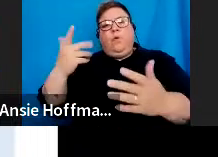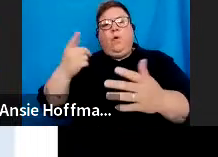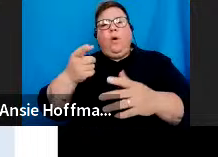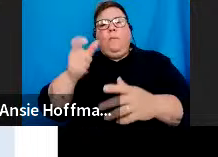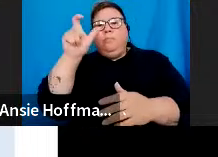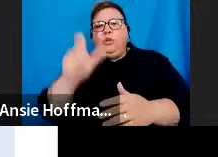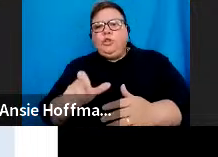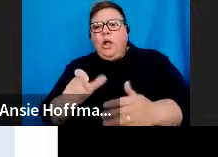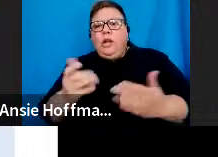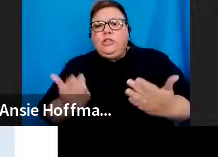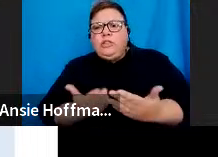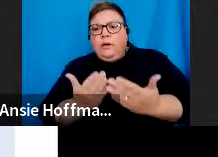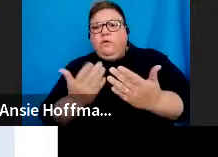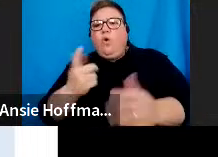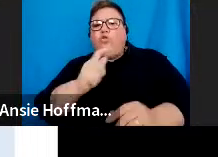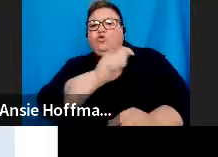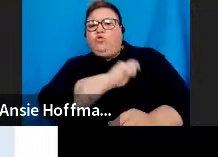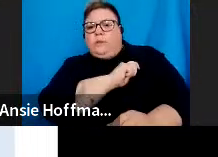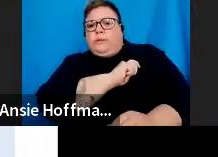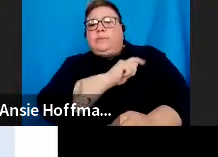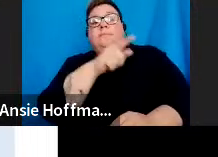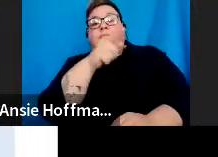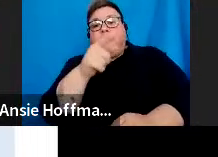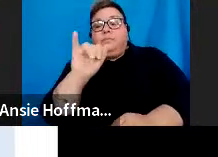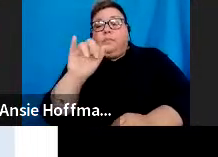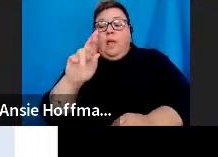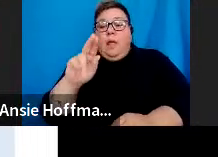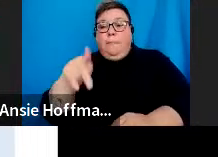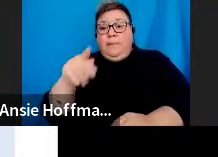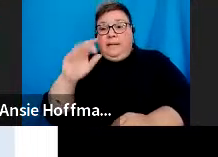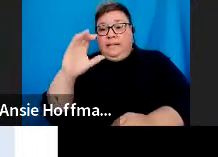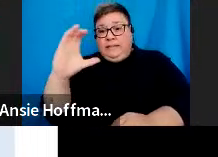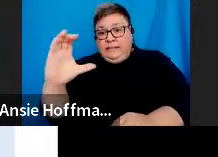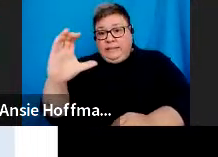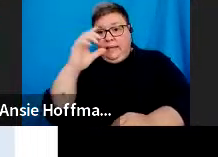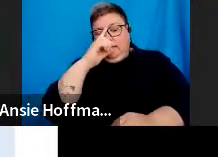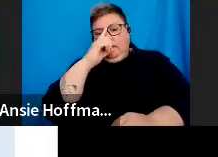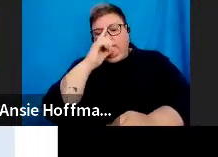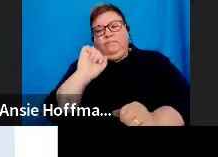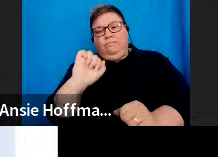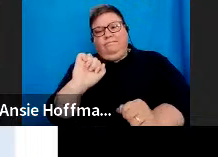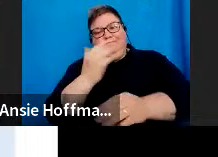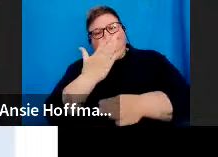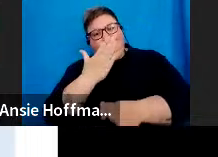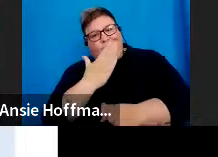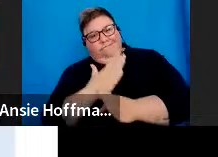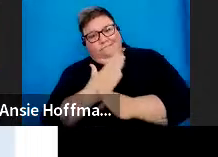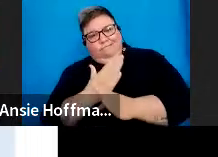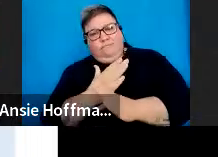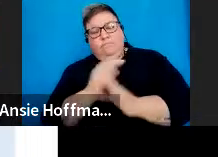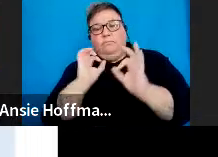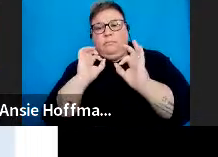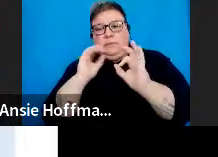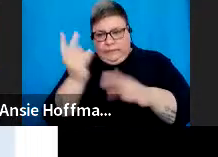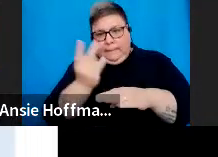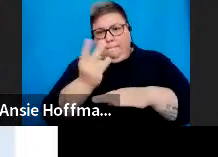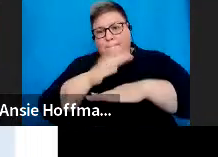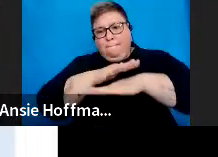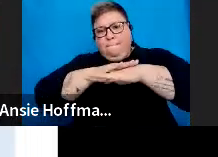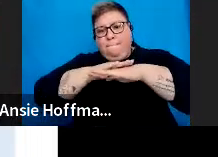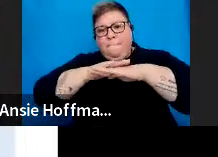trust. And then the IRP3C is the employee's tax to be deducted at a fixed amount, for example,